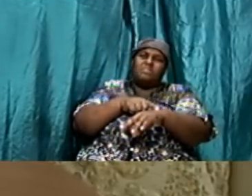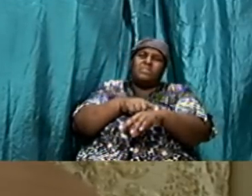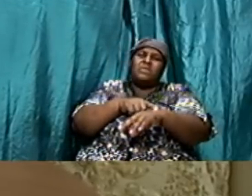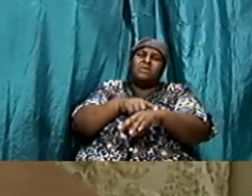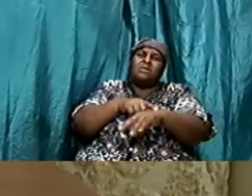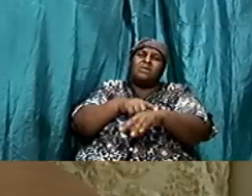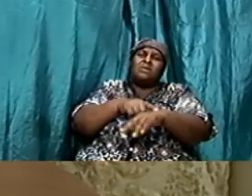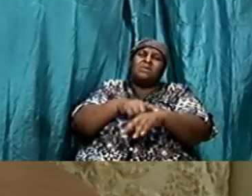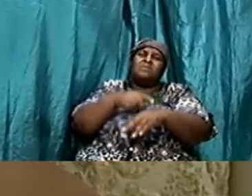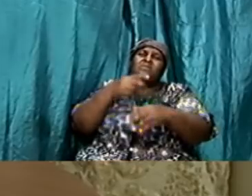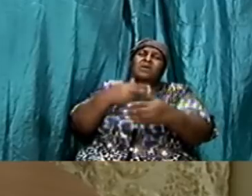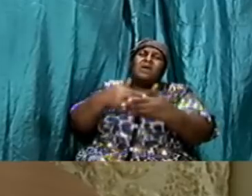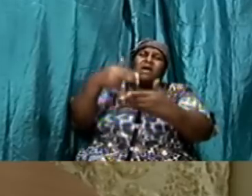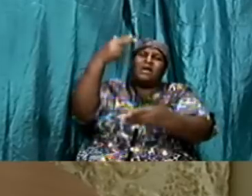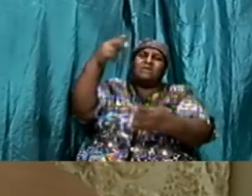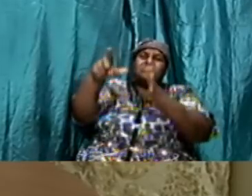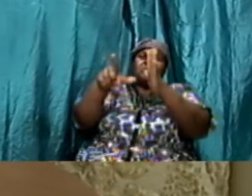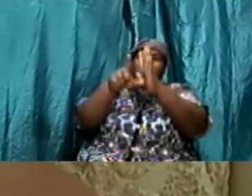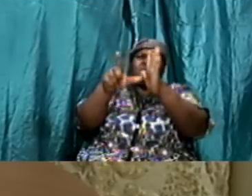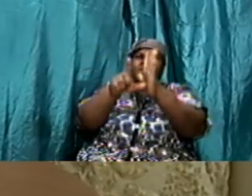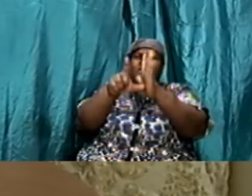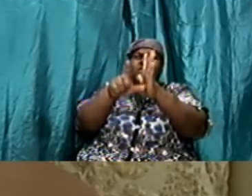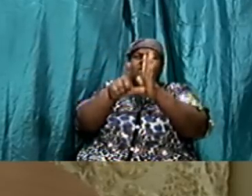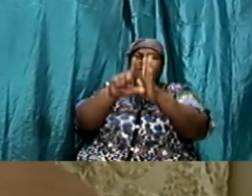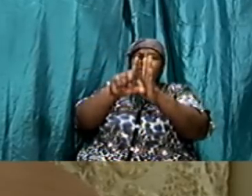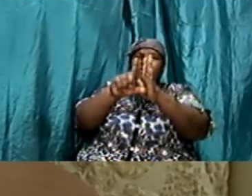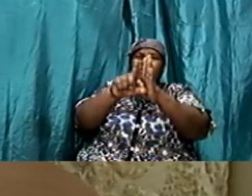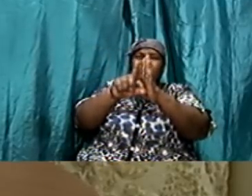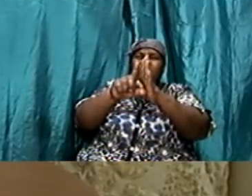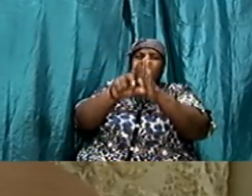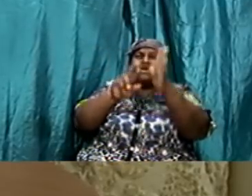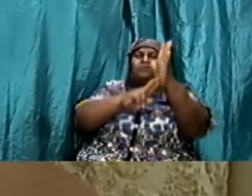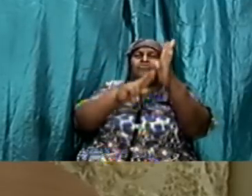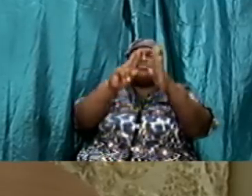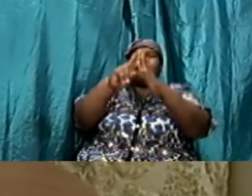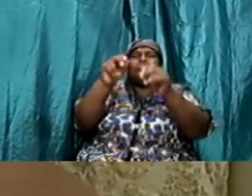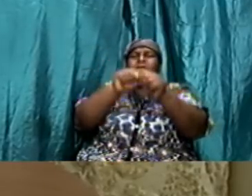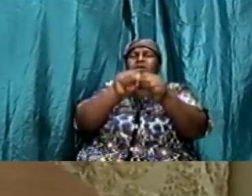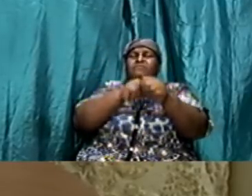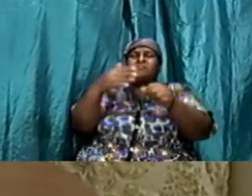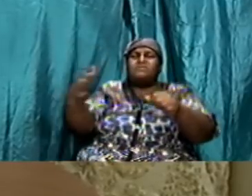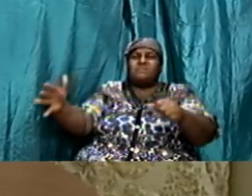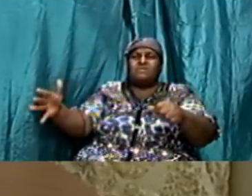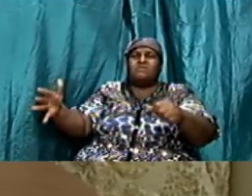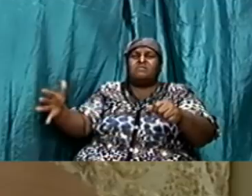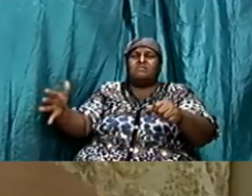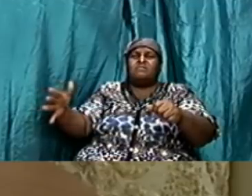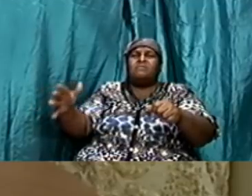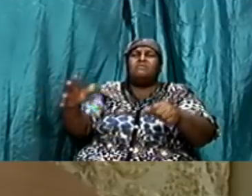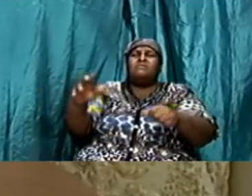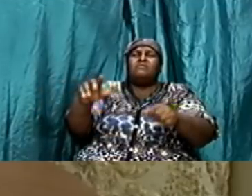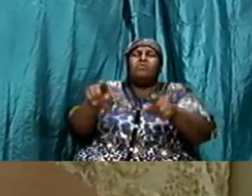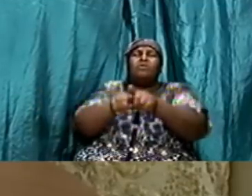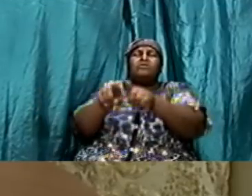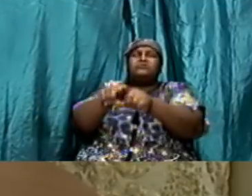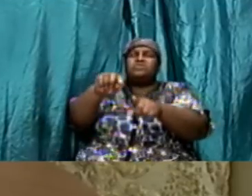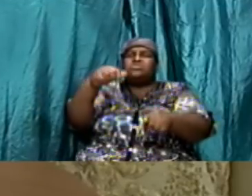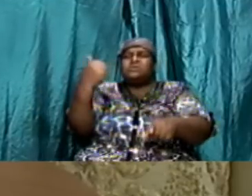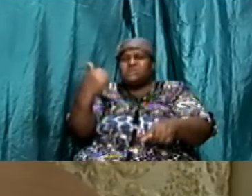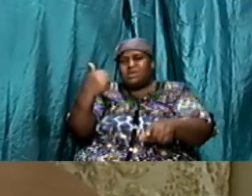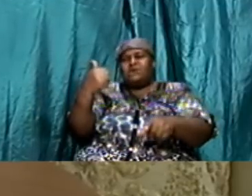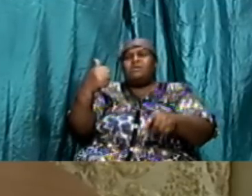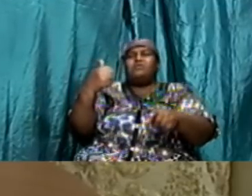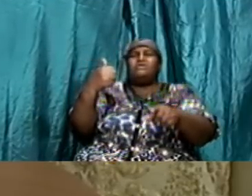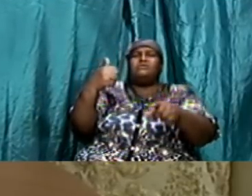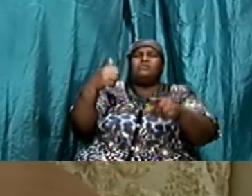highest law that governed everything else we look at the fact that there were not only the constitution which is the ten commandments but it was also